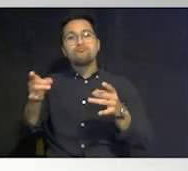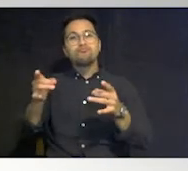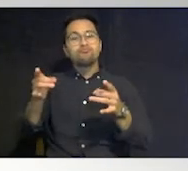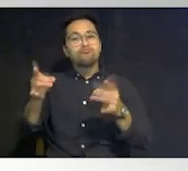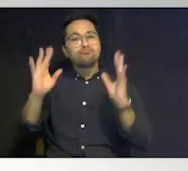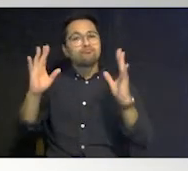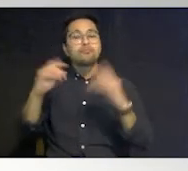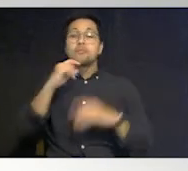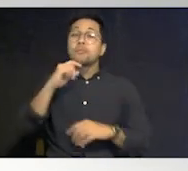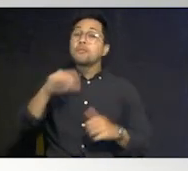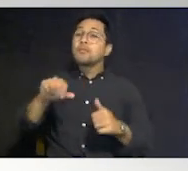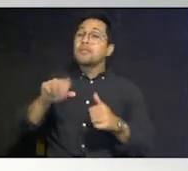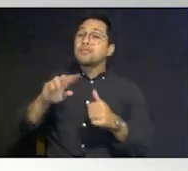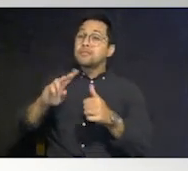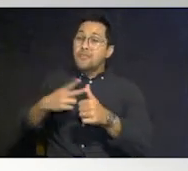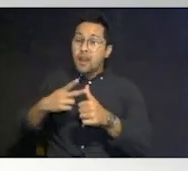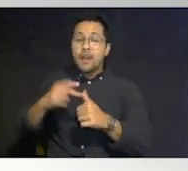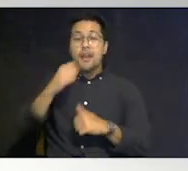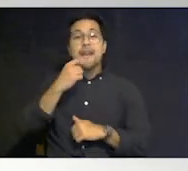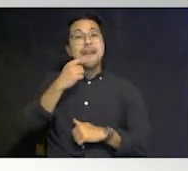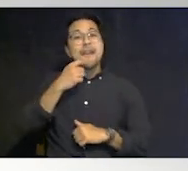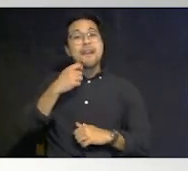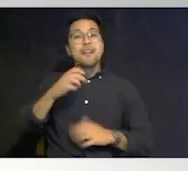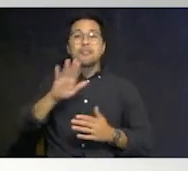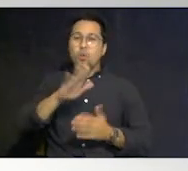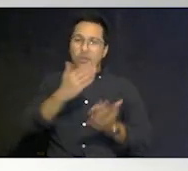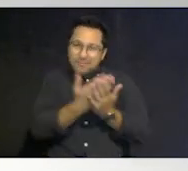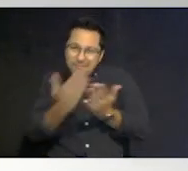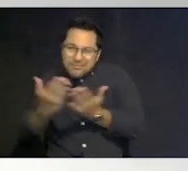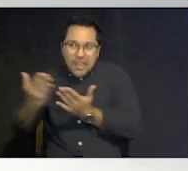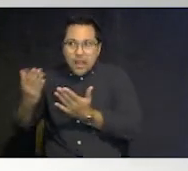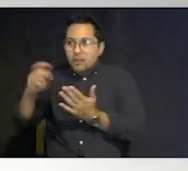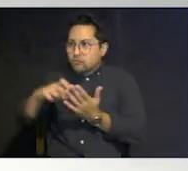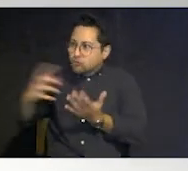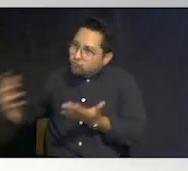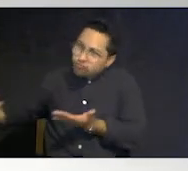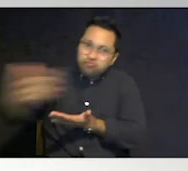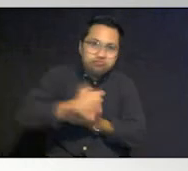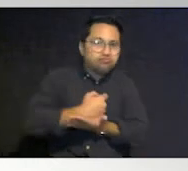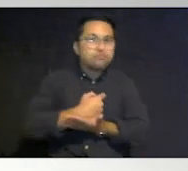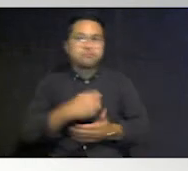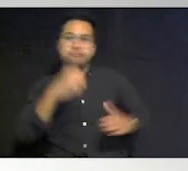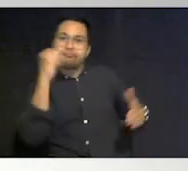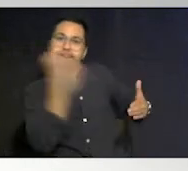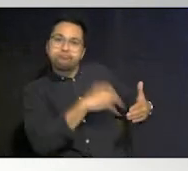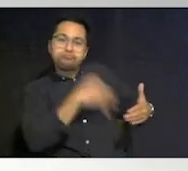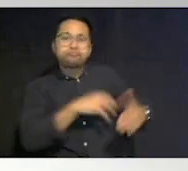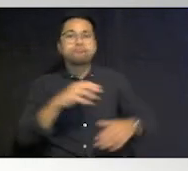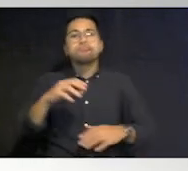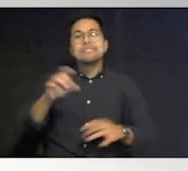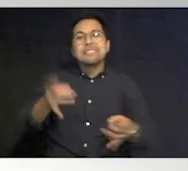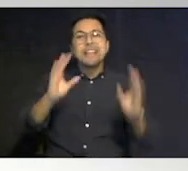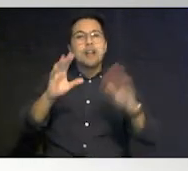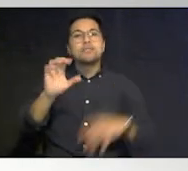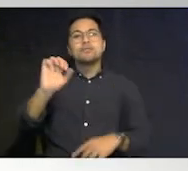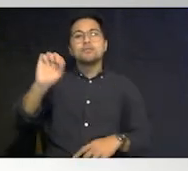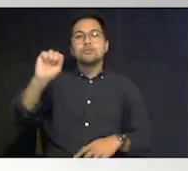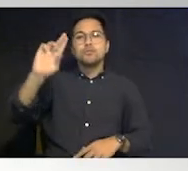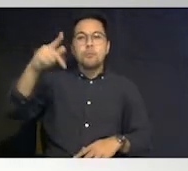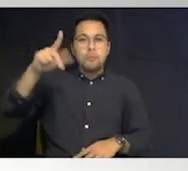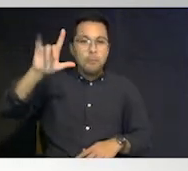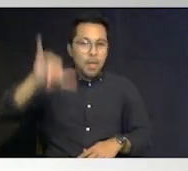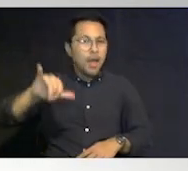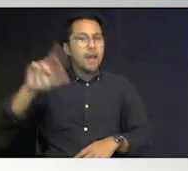of preparedness get your supplies together michael's going to talk to you about what should be in your disaster supply kit and that information is out there it's